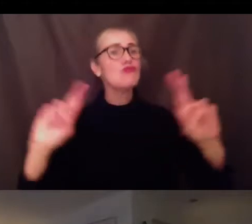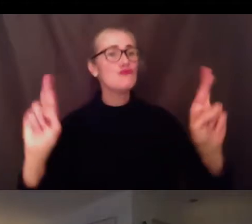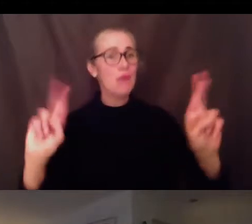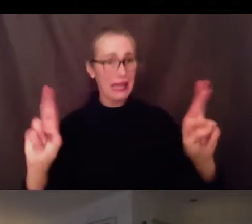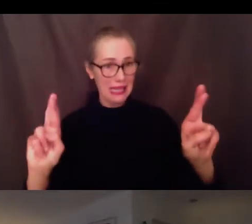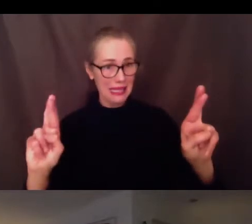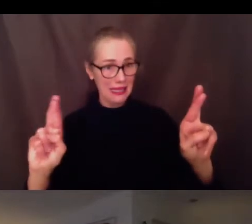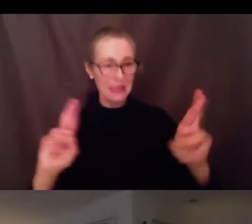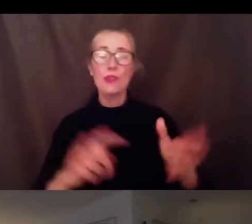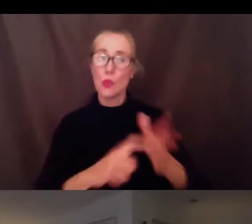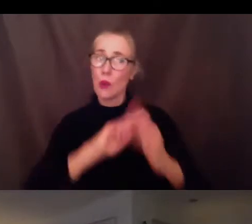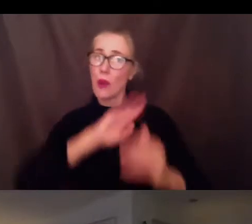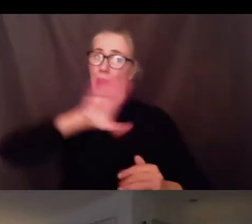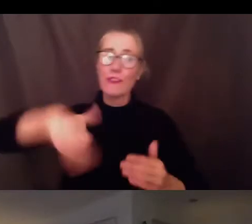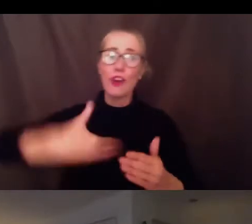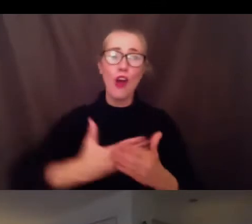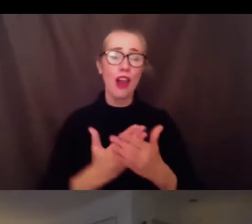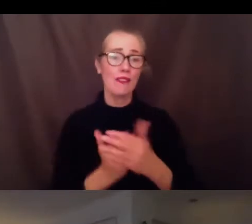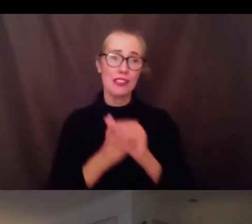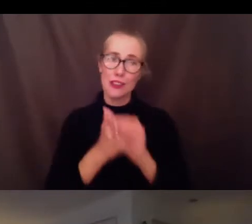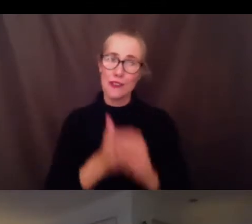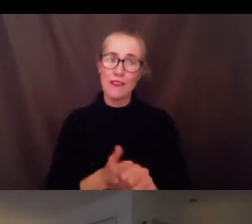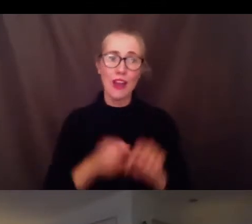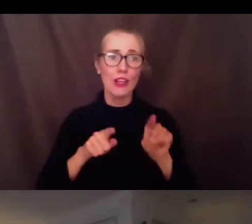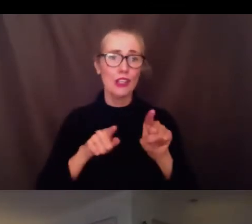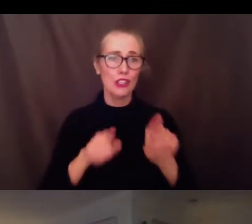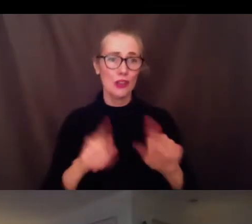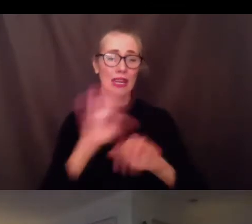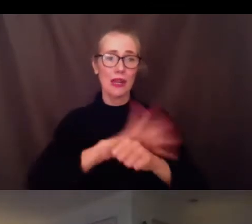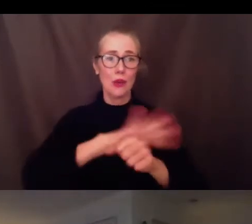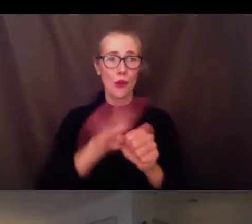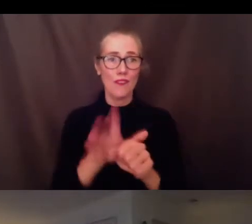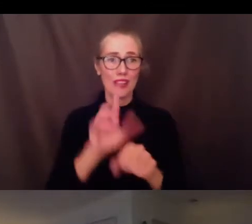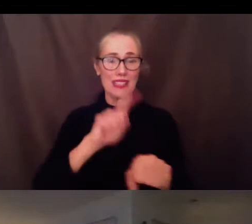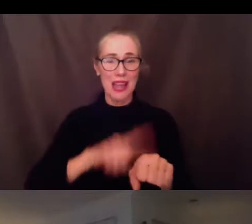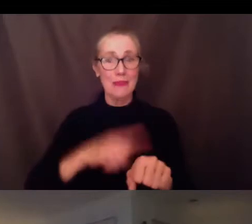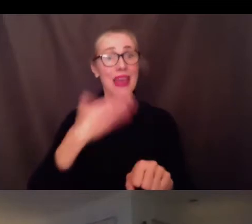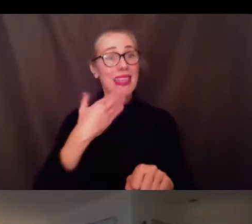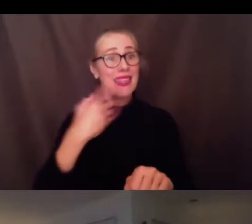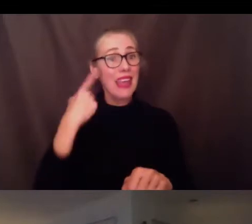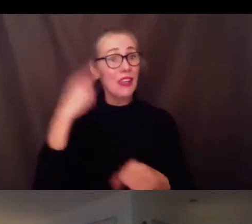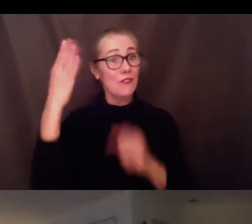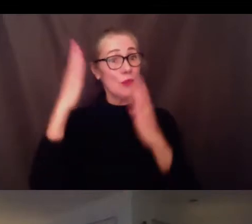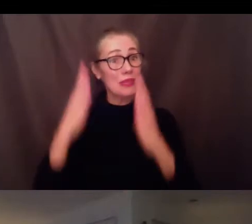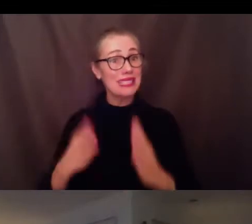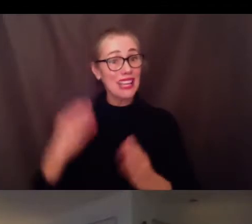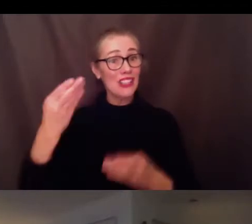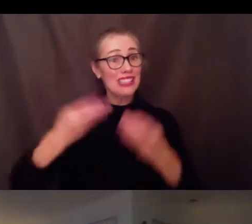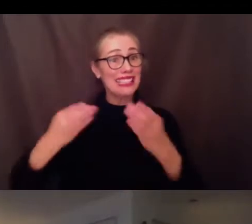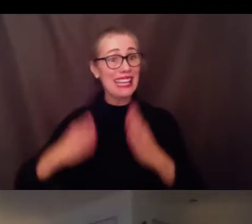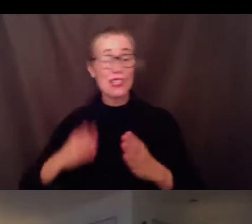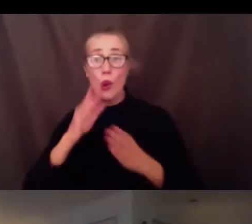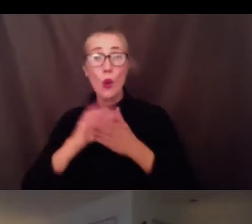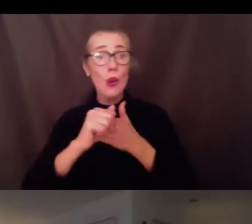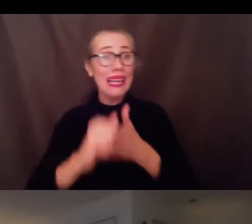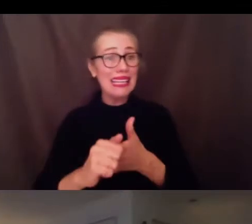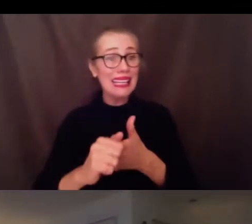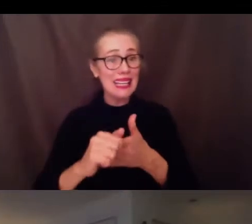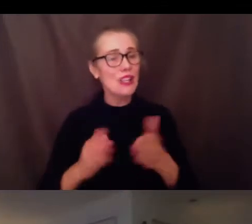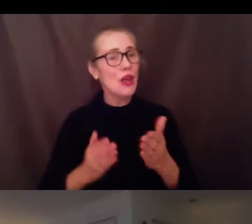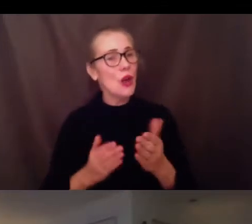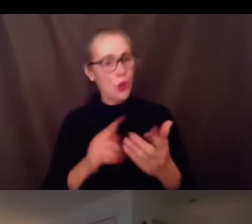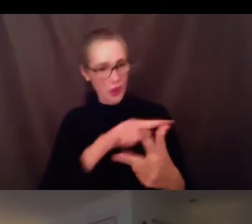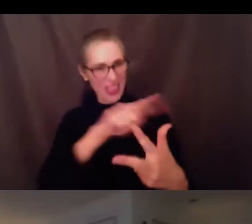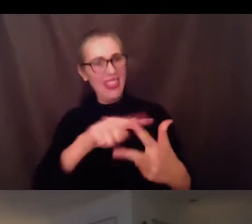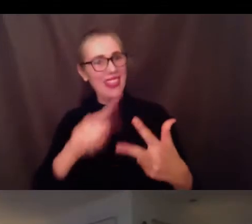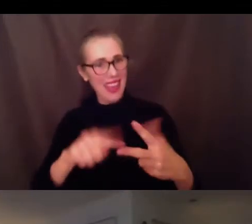these times. I would like to thank our guest presenters tonight who will lead us in this work and continue to make our school safe and ready for